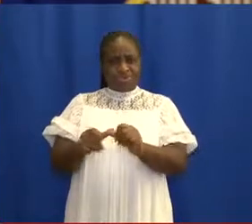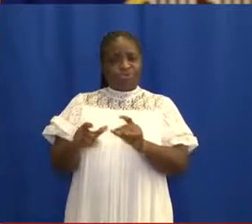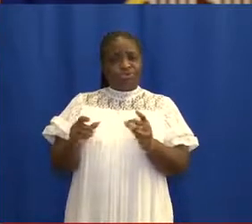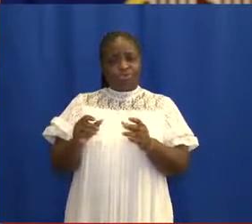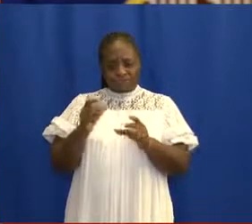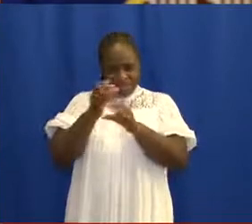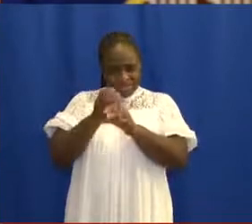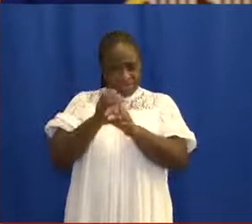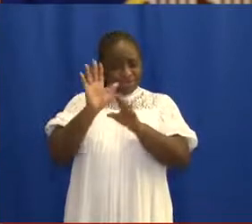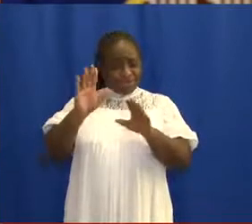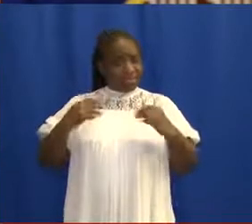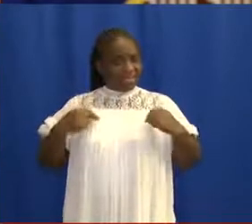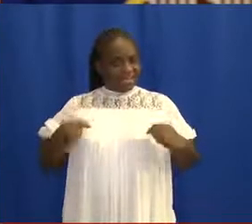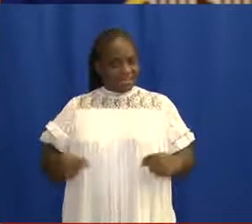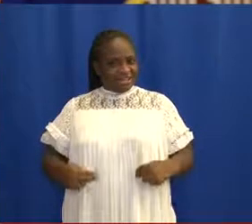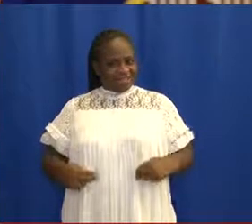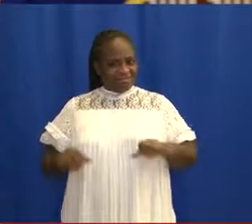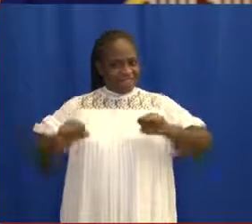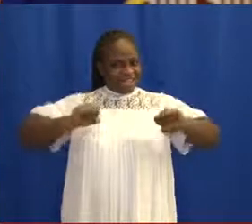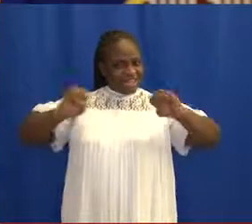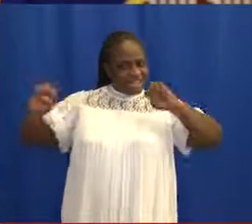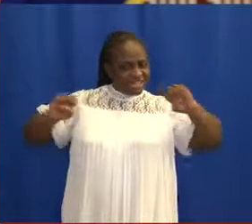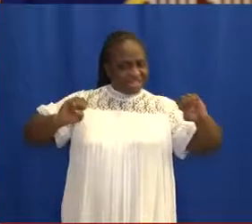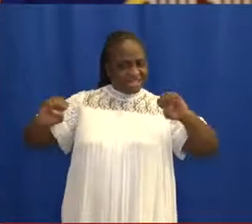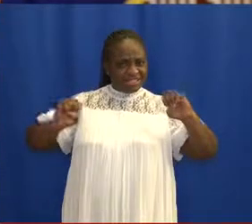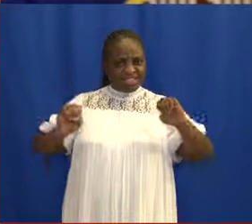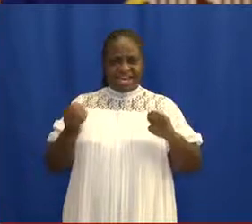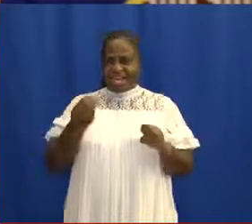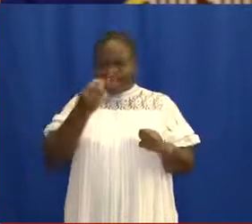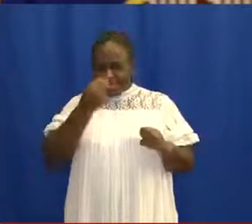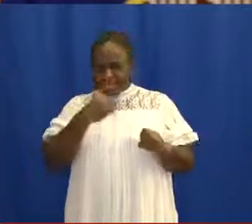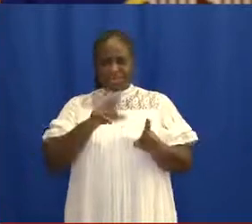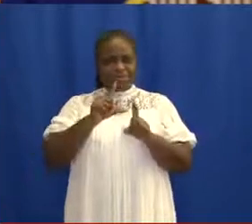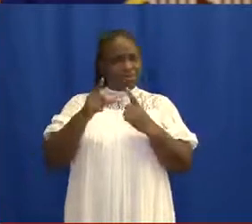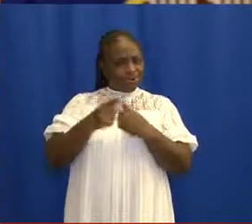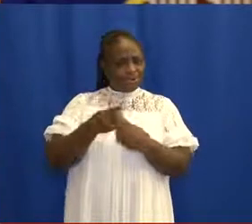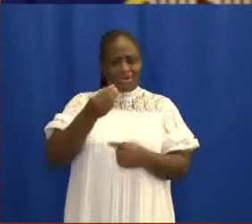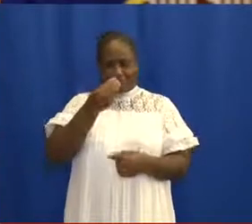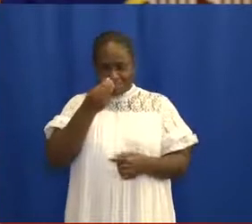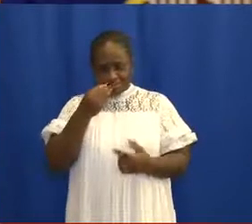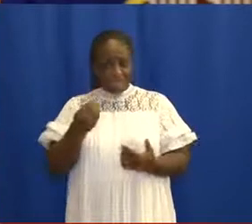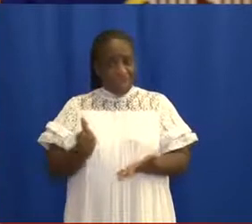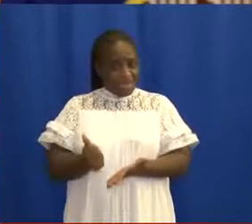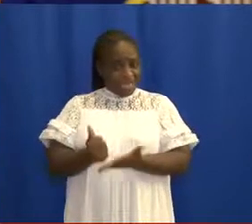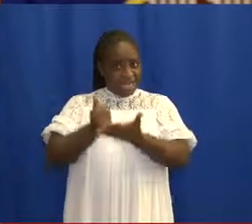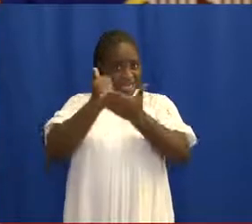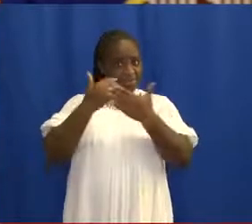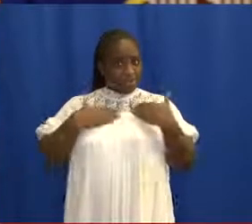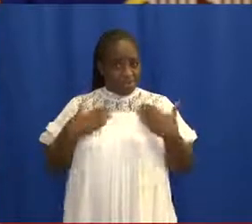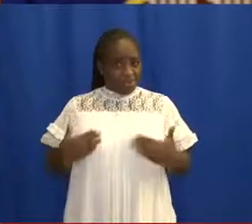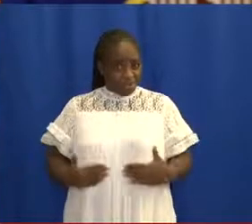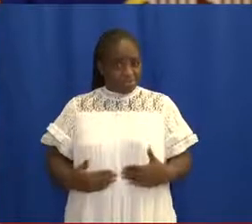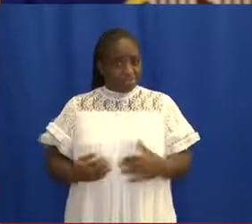pay attention to your health, improve your fitness levels, and eat our local foods that boost your